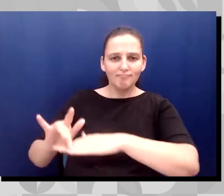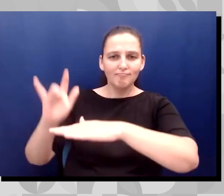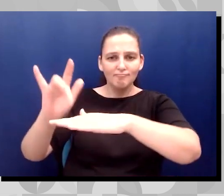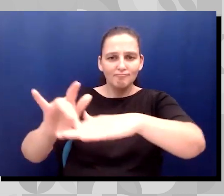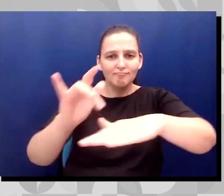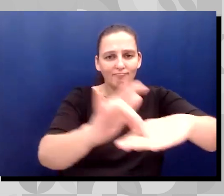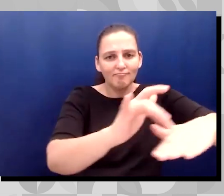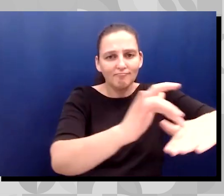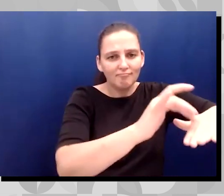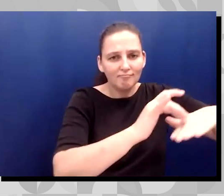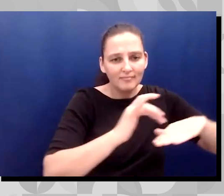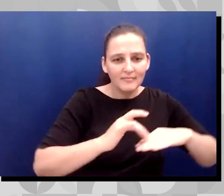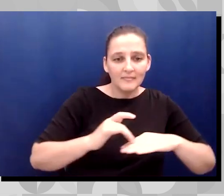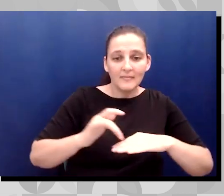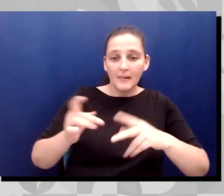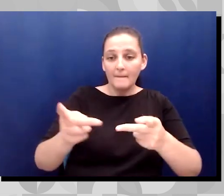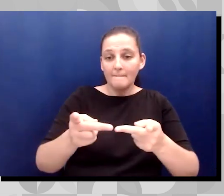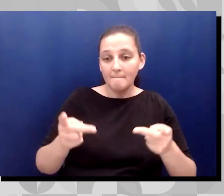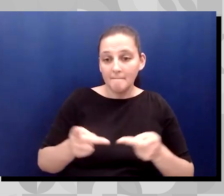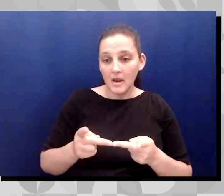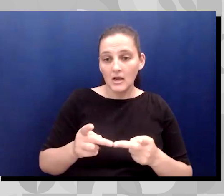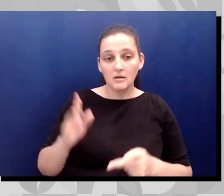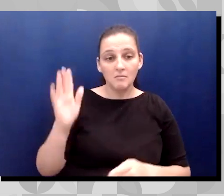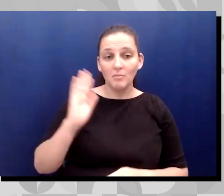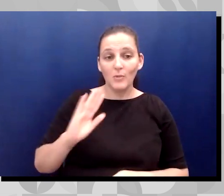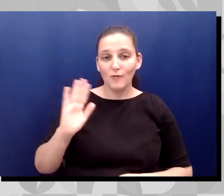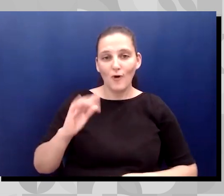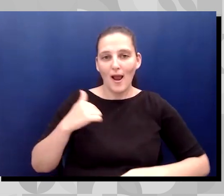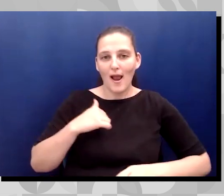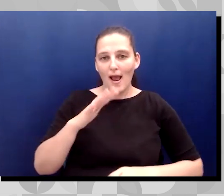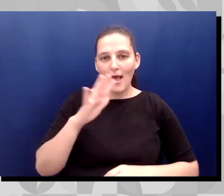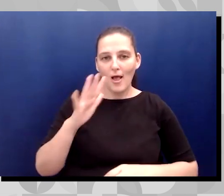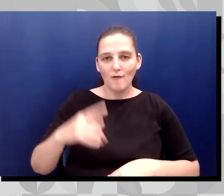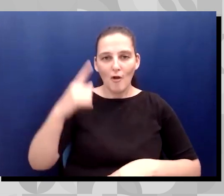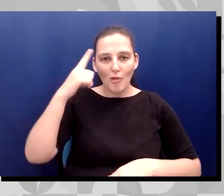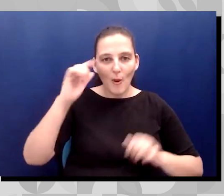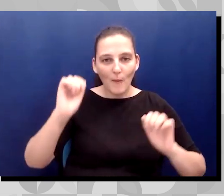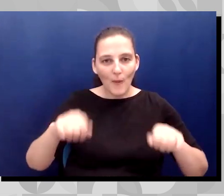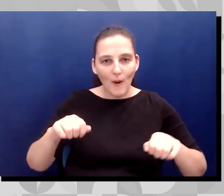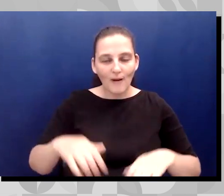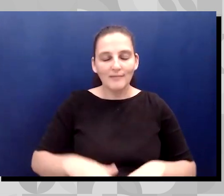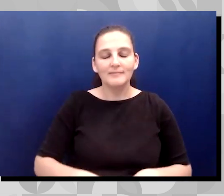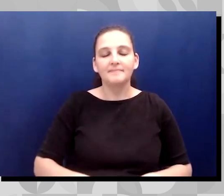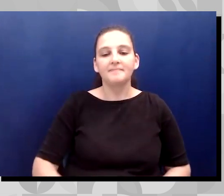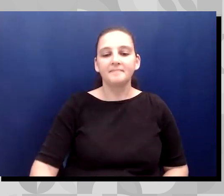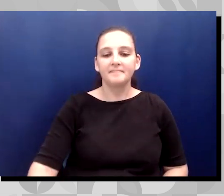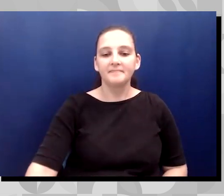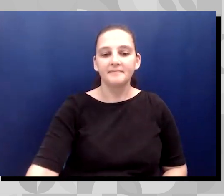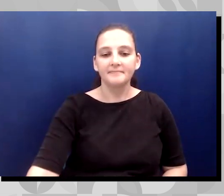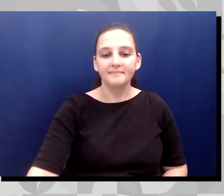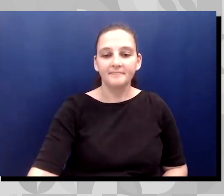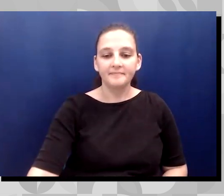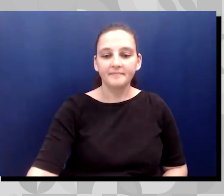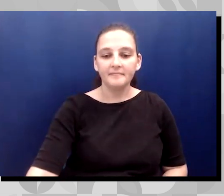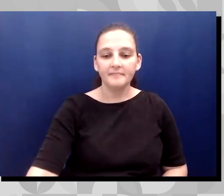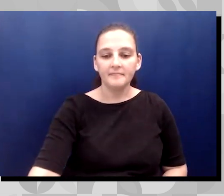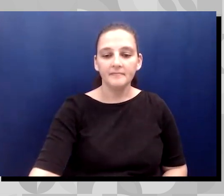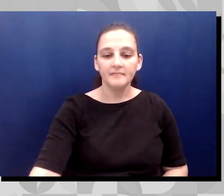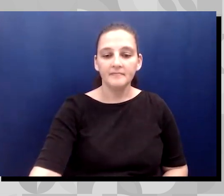learned of. Back in December 31st